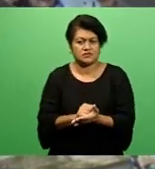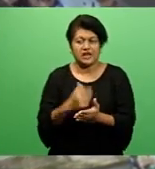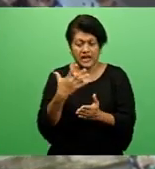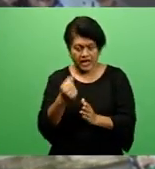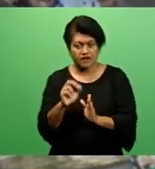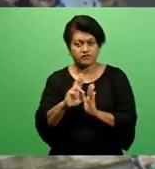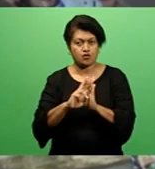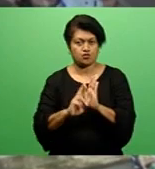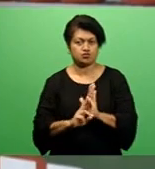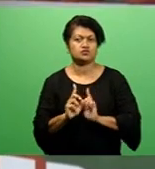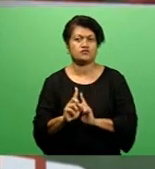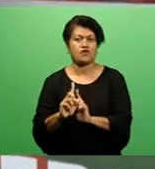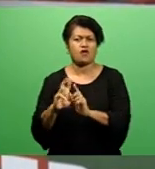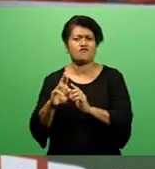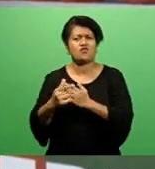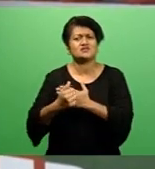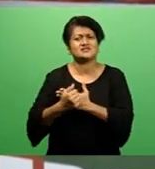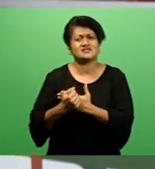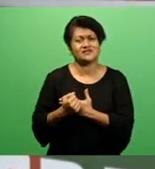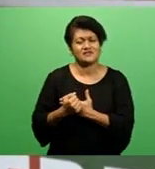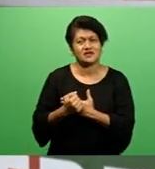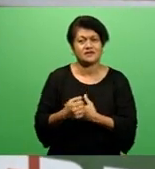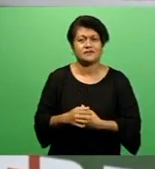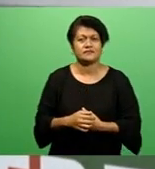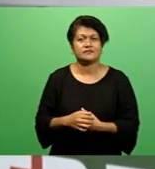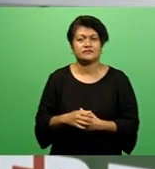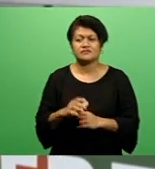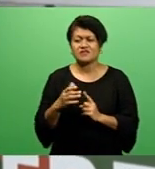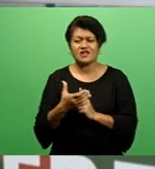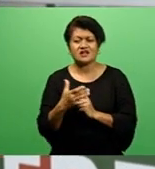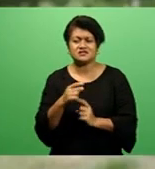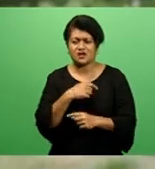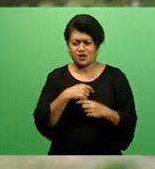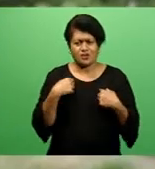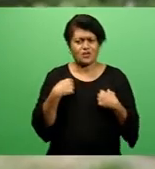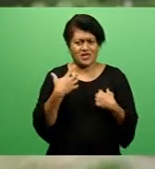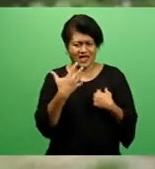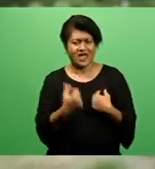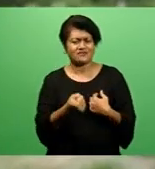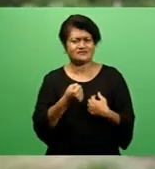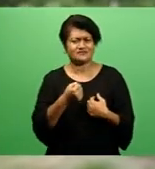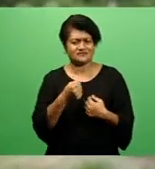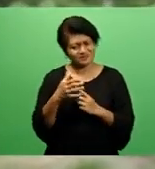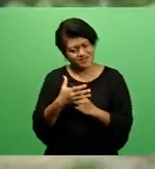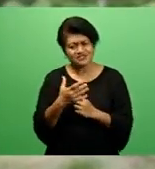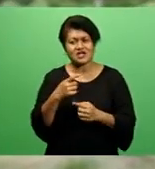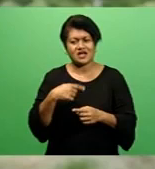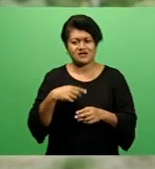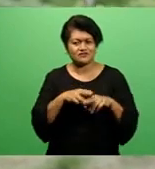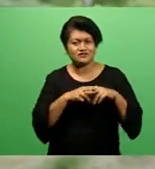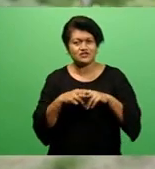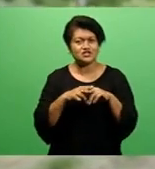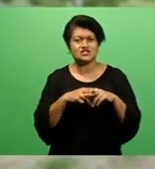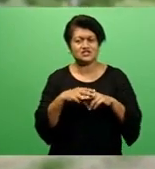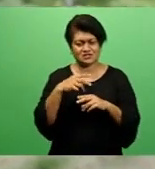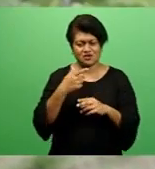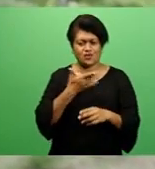of their safety. It's a culture to us. We buy our groceries sometimes on the road to Nandi or to Suva or whatever it is. And you know these are fresh